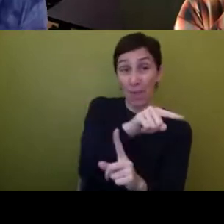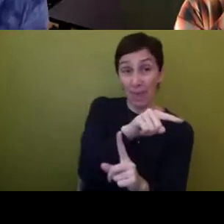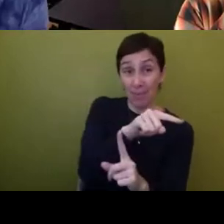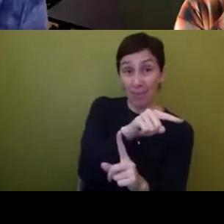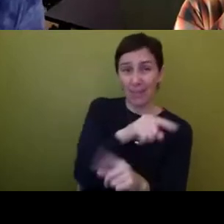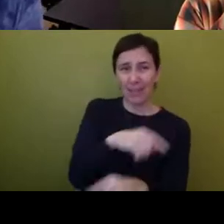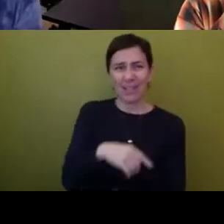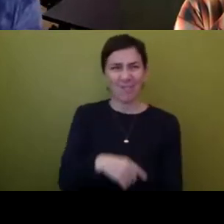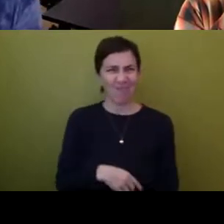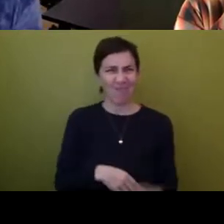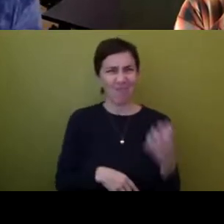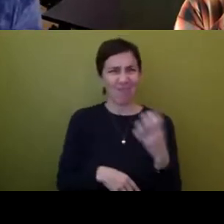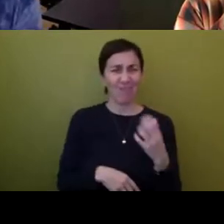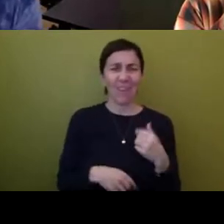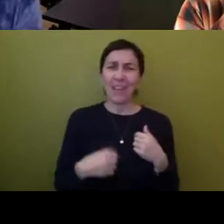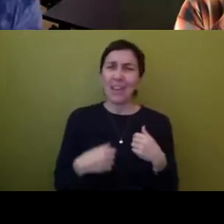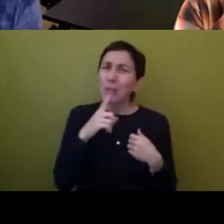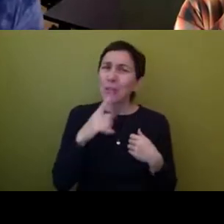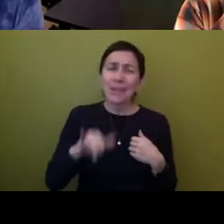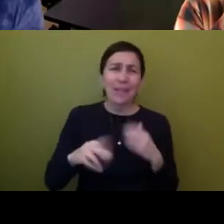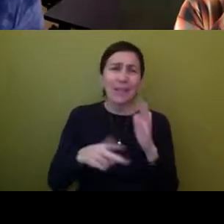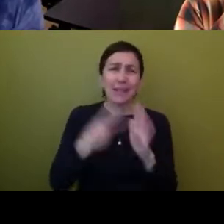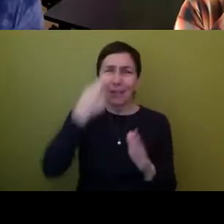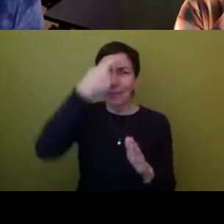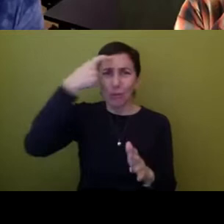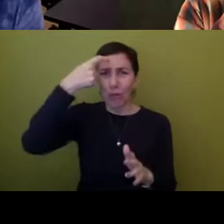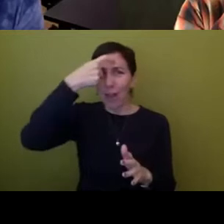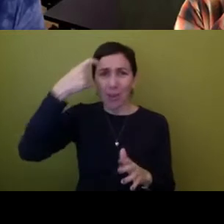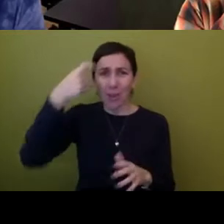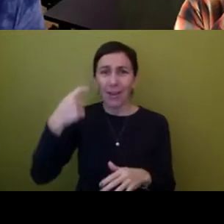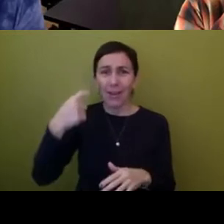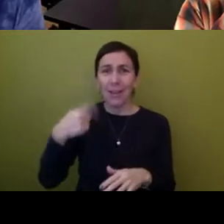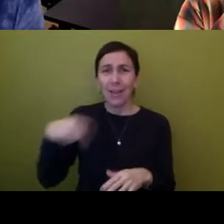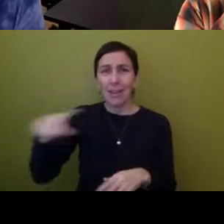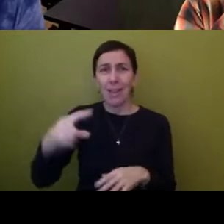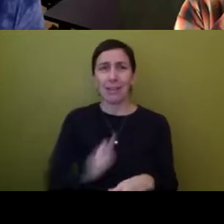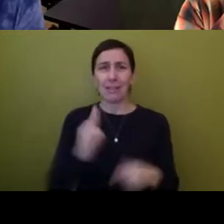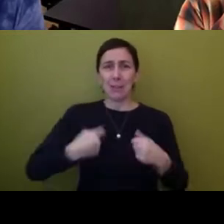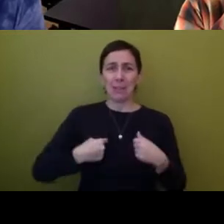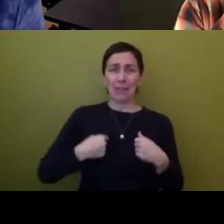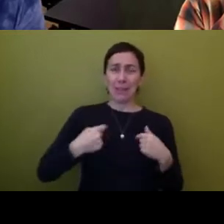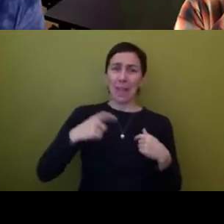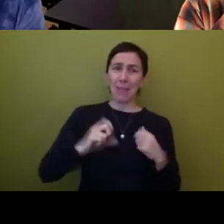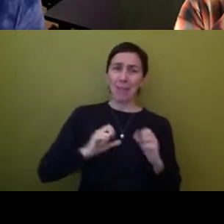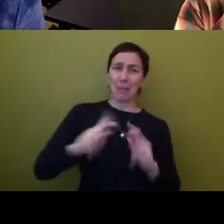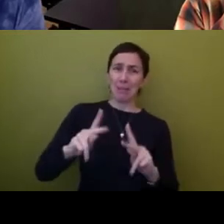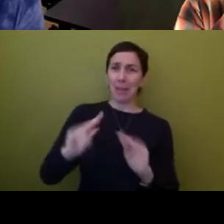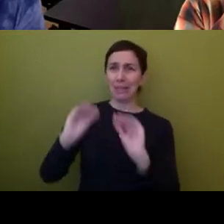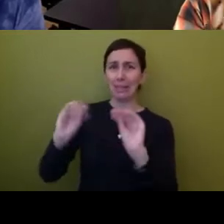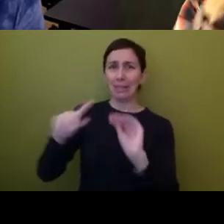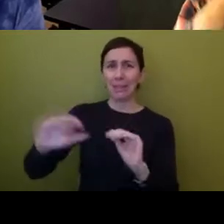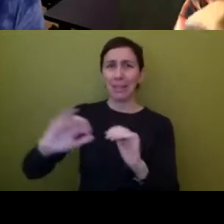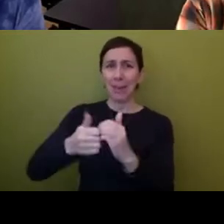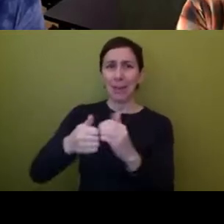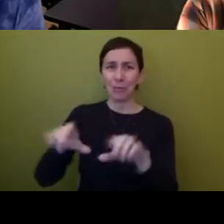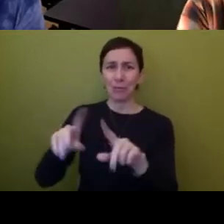yeah, I think it's very traumatizing that, that situation. Um, and I also think like, how much does